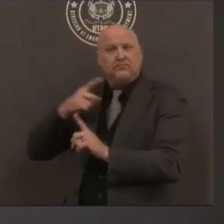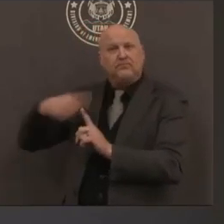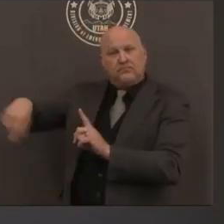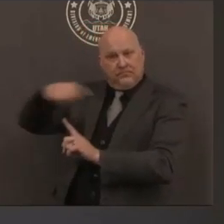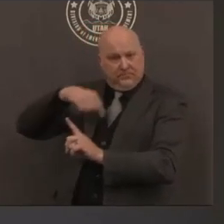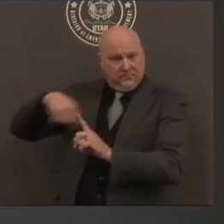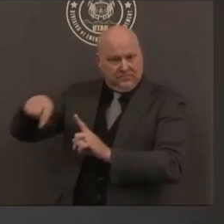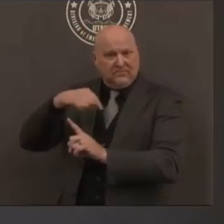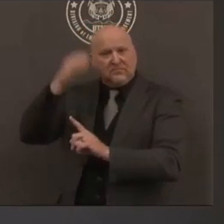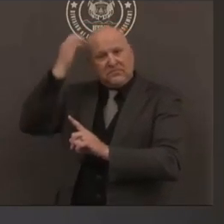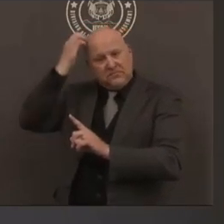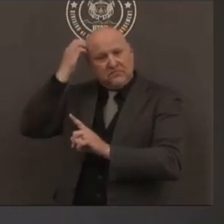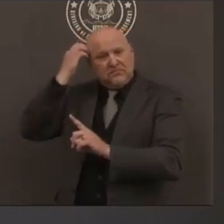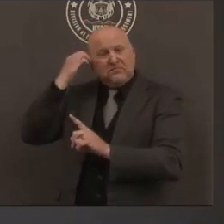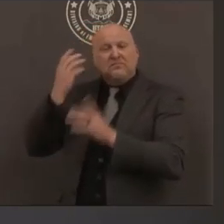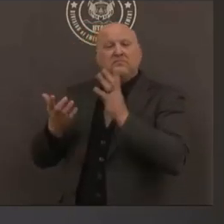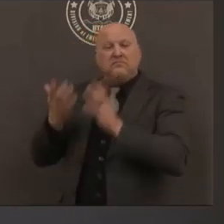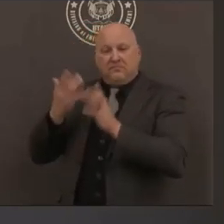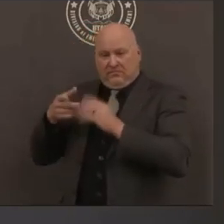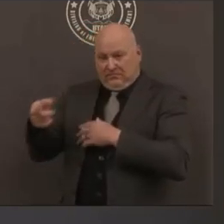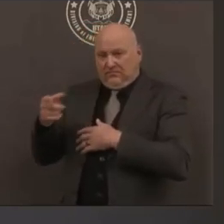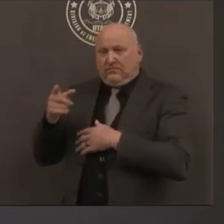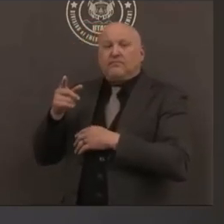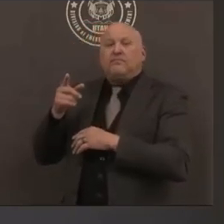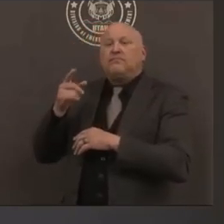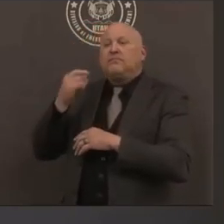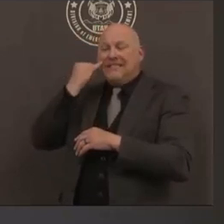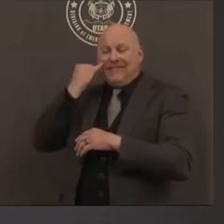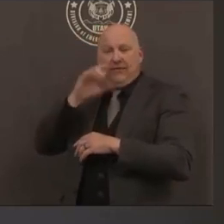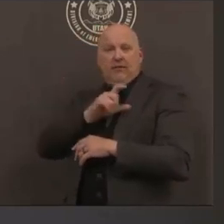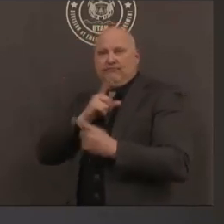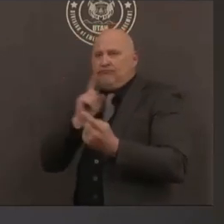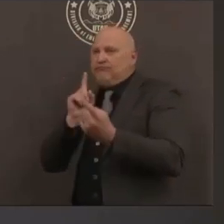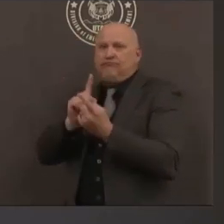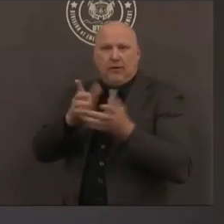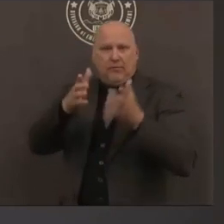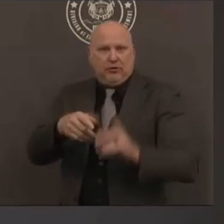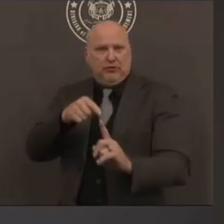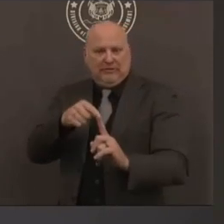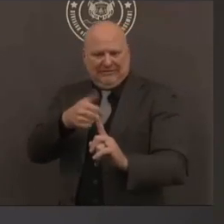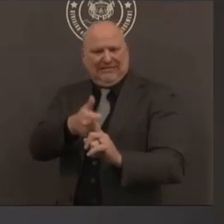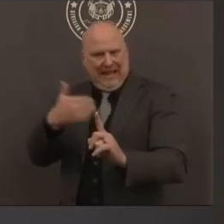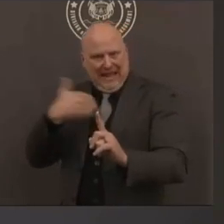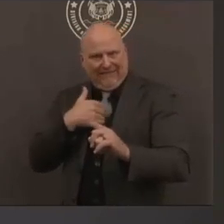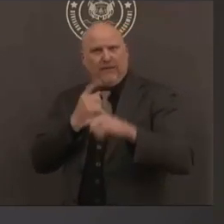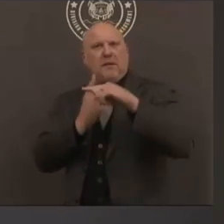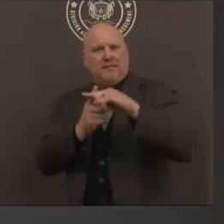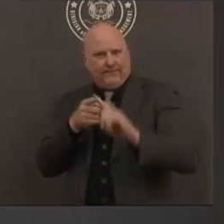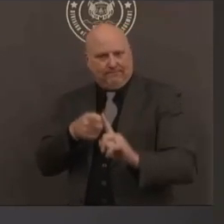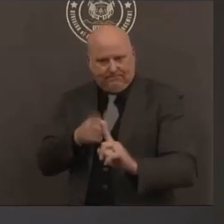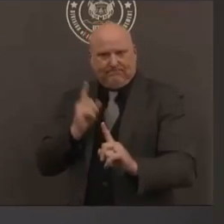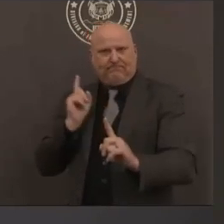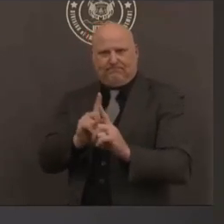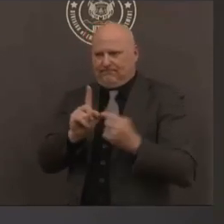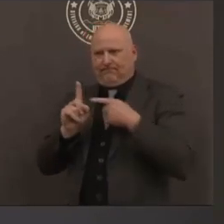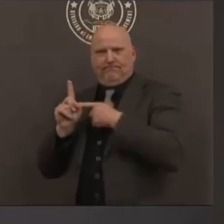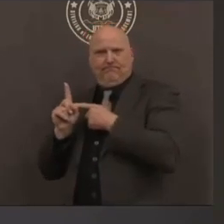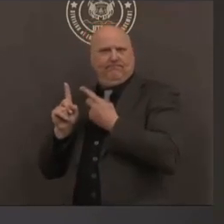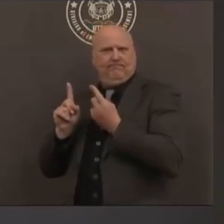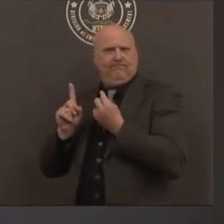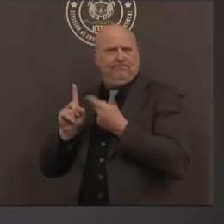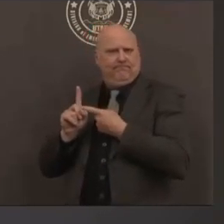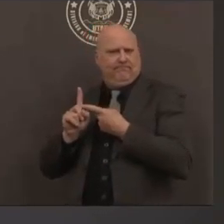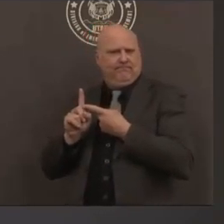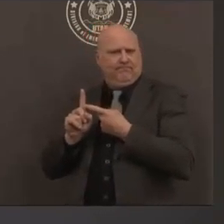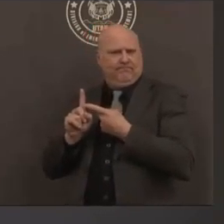contact with a person who may have covet 19 or or potentially have covet 19 what is your